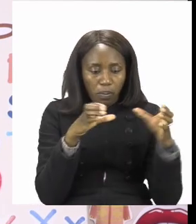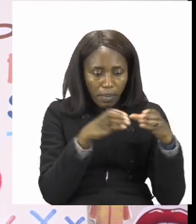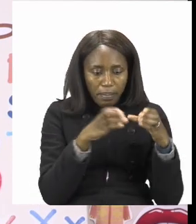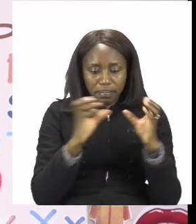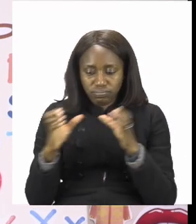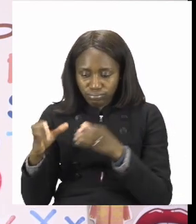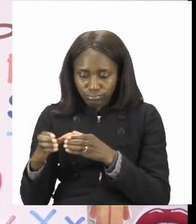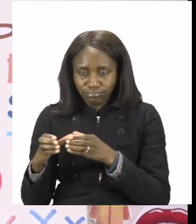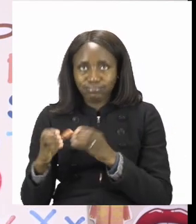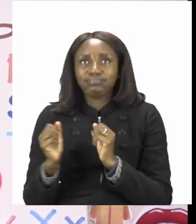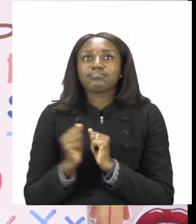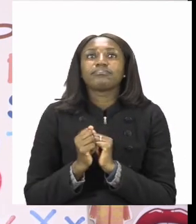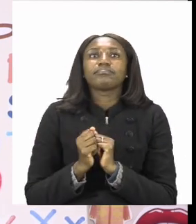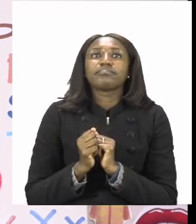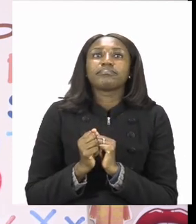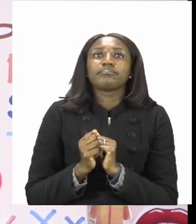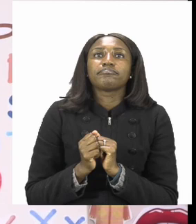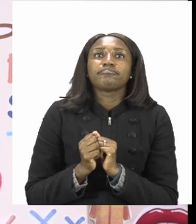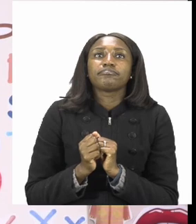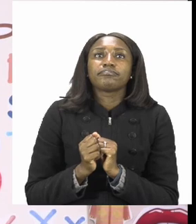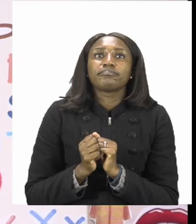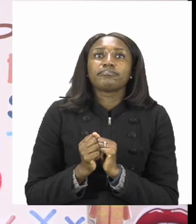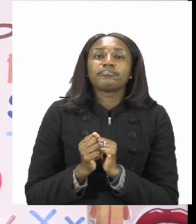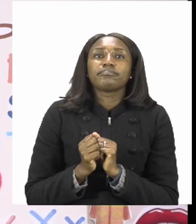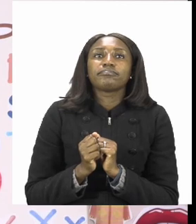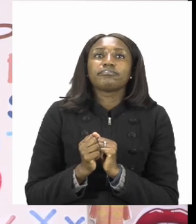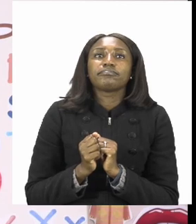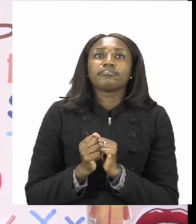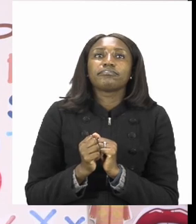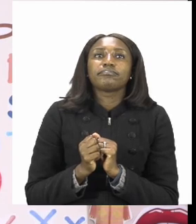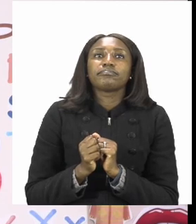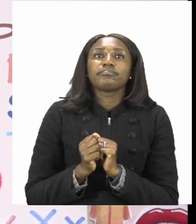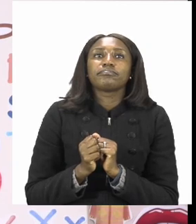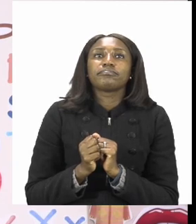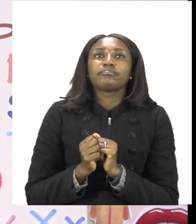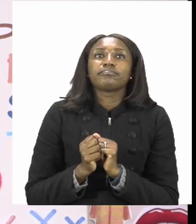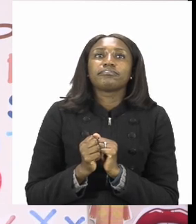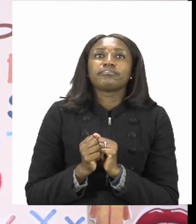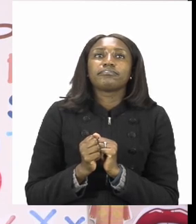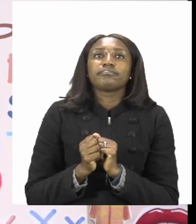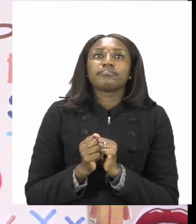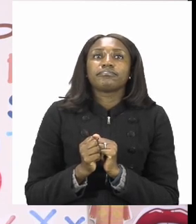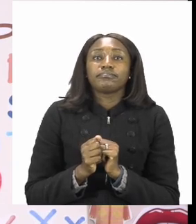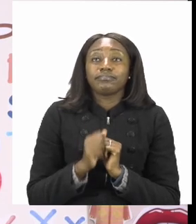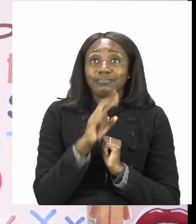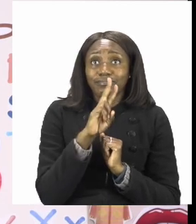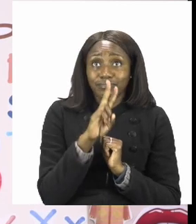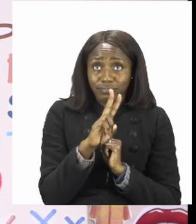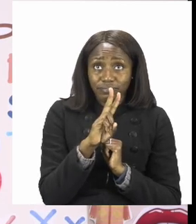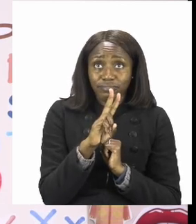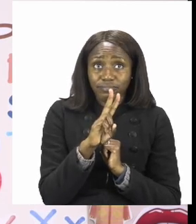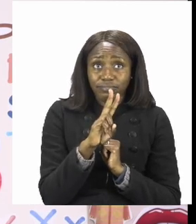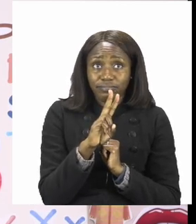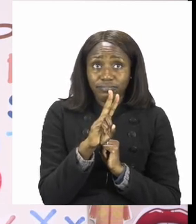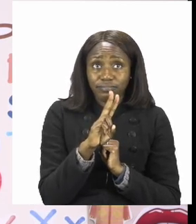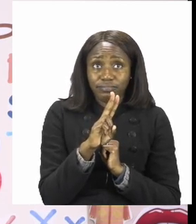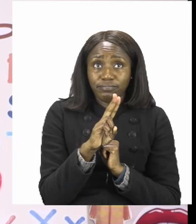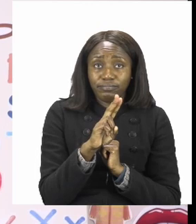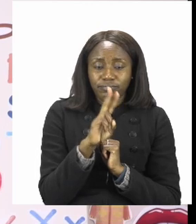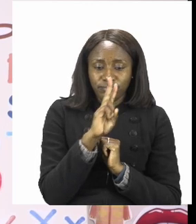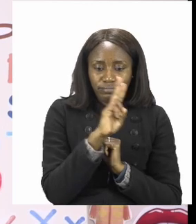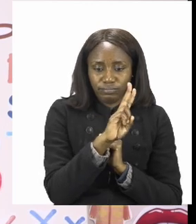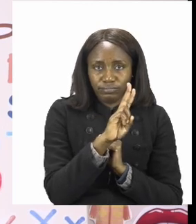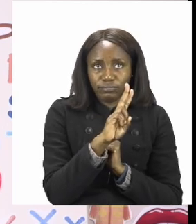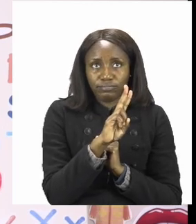two and since there are two groups of two that means we need to put two things